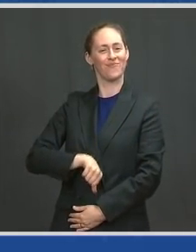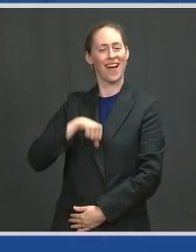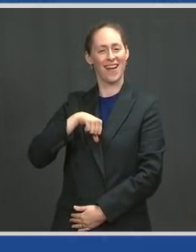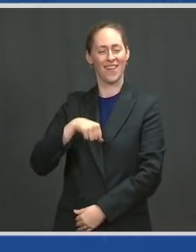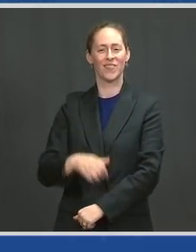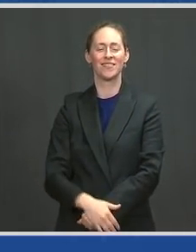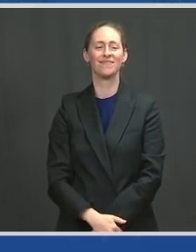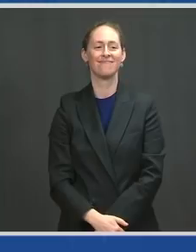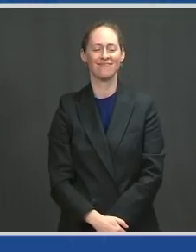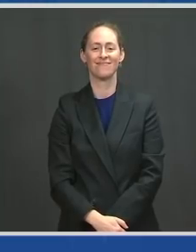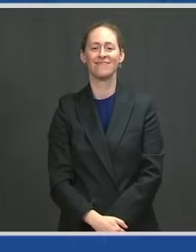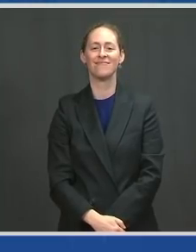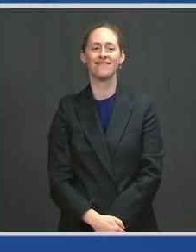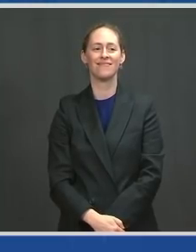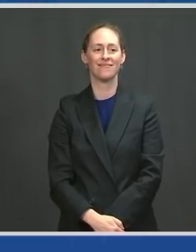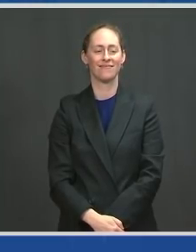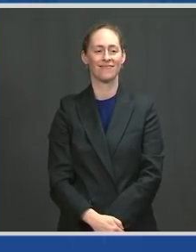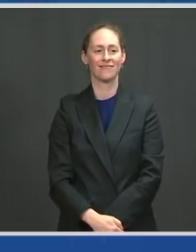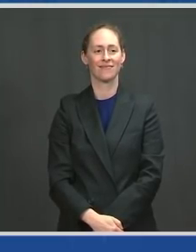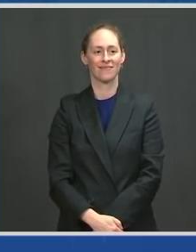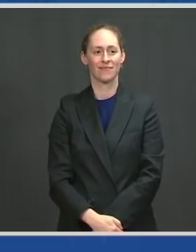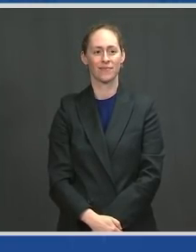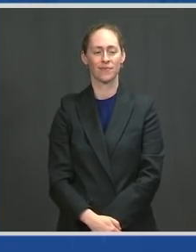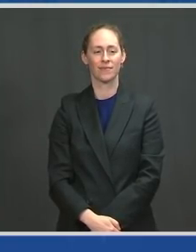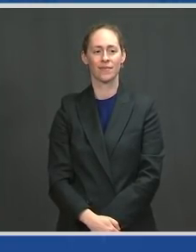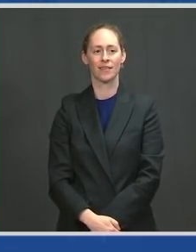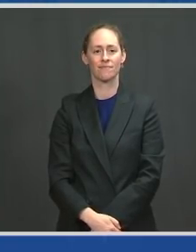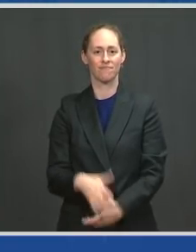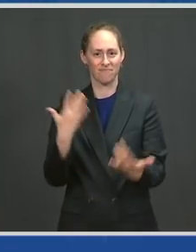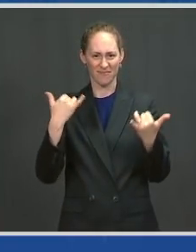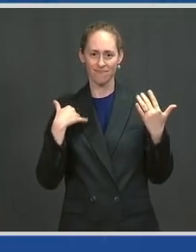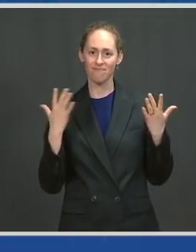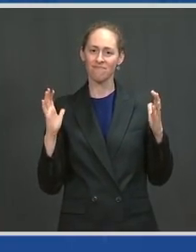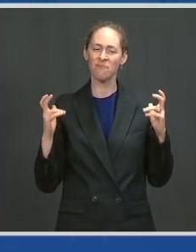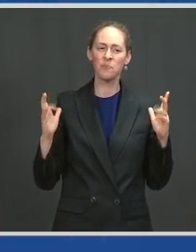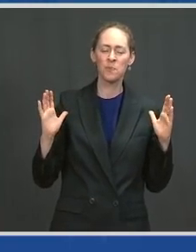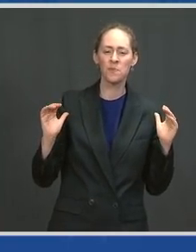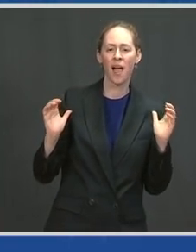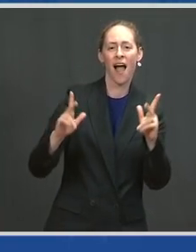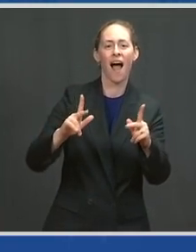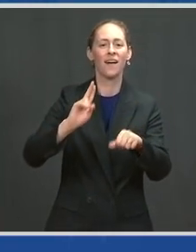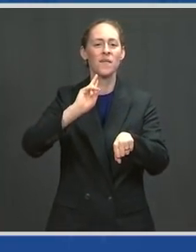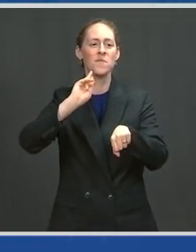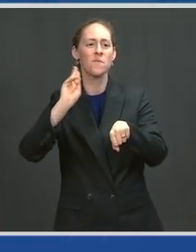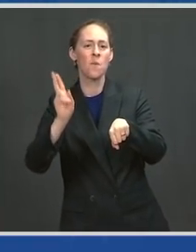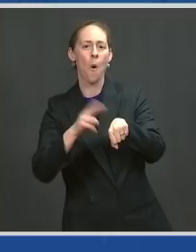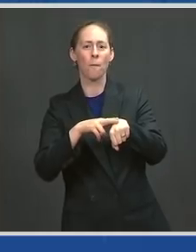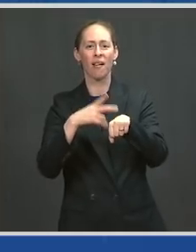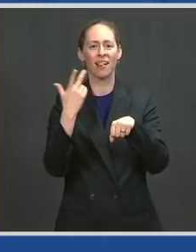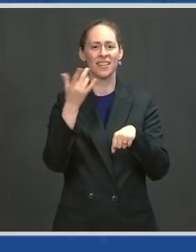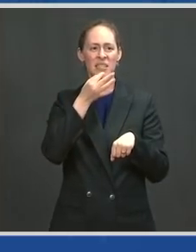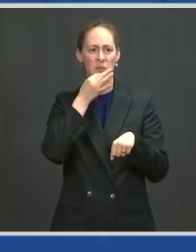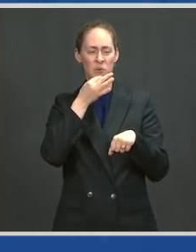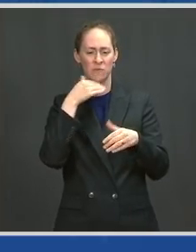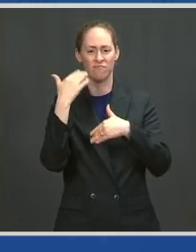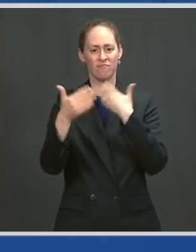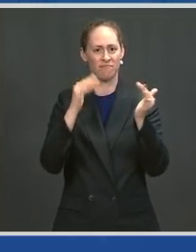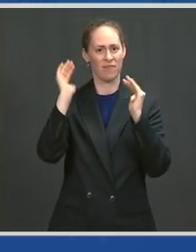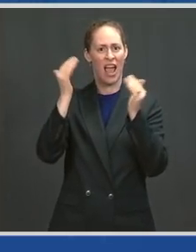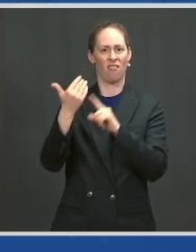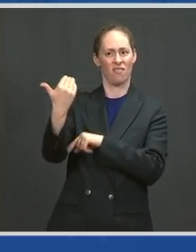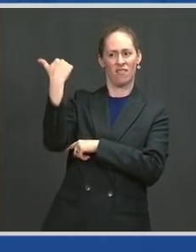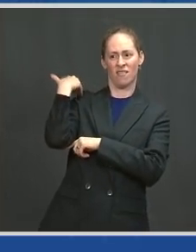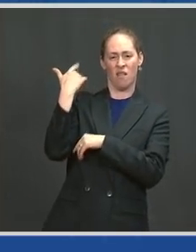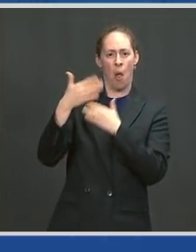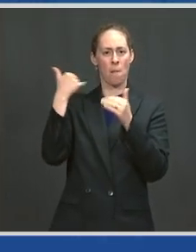We are closer to a more normal life than we have been in the past 14 months. And I don't